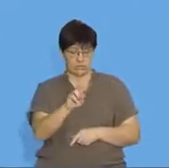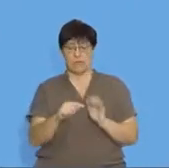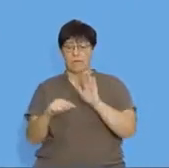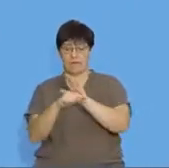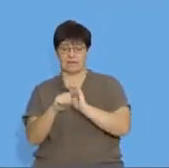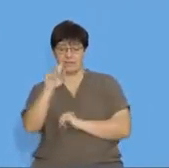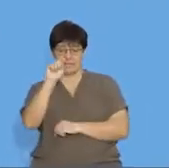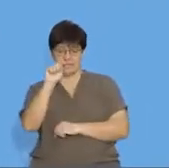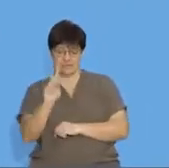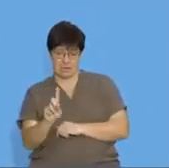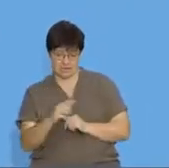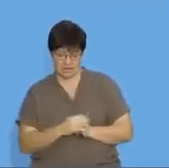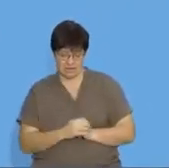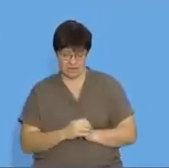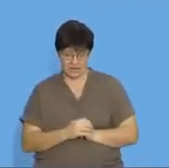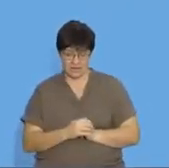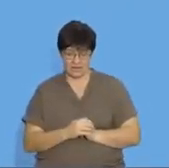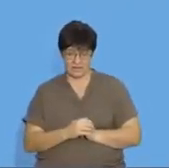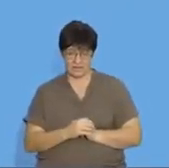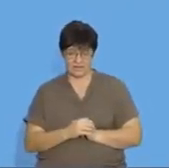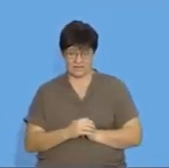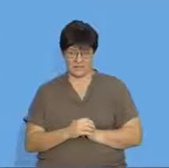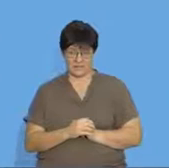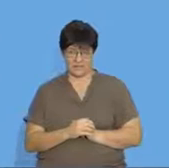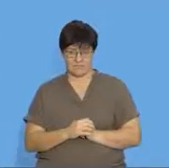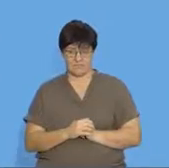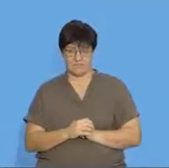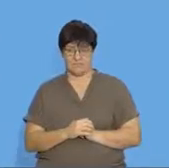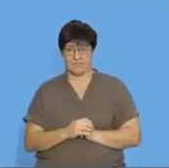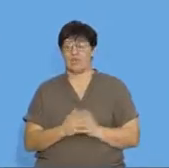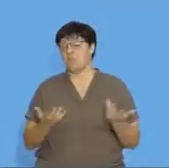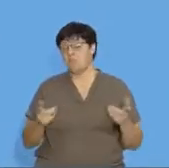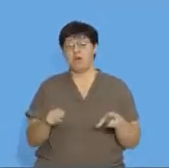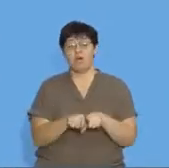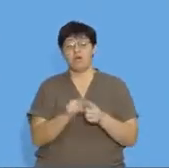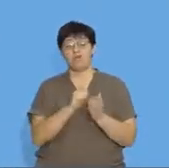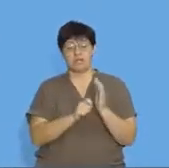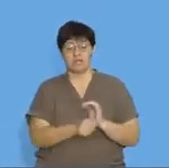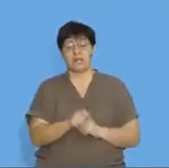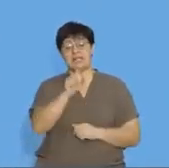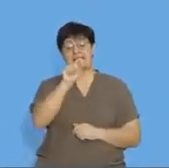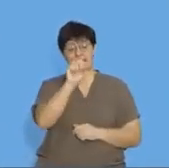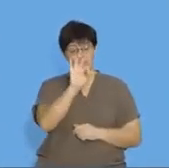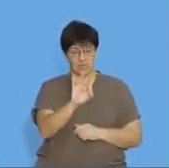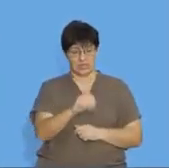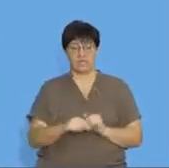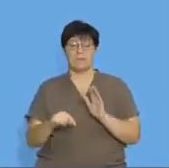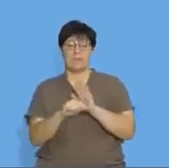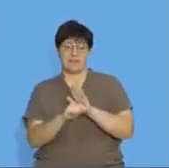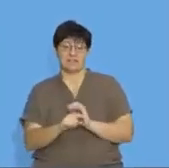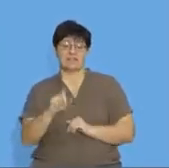minus term 1. T1, but I could also write it as T3